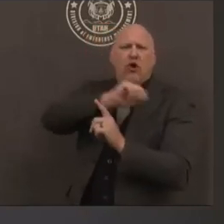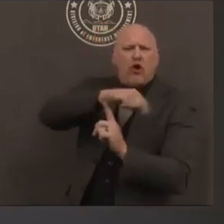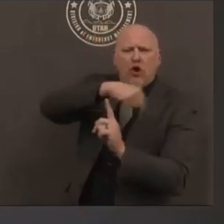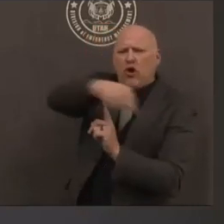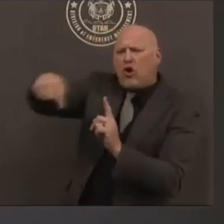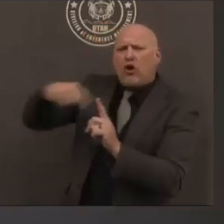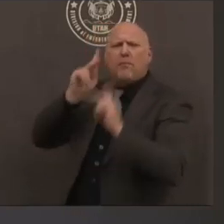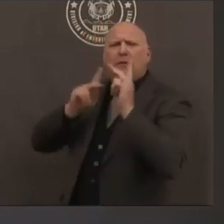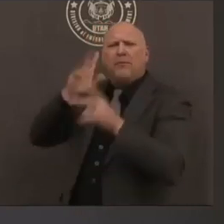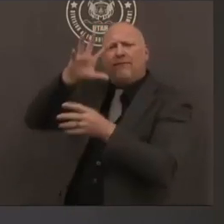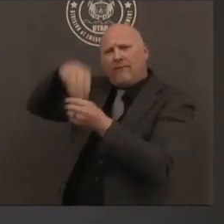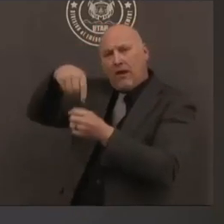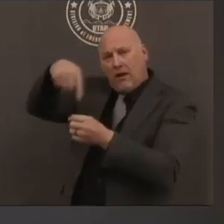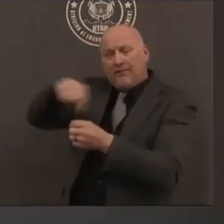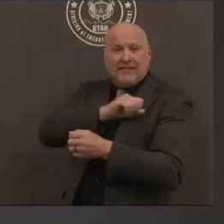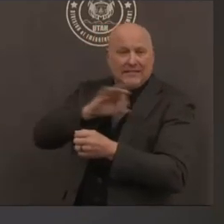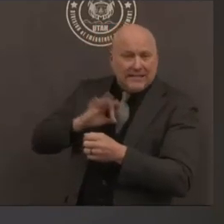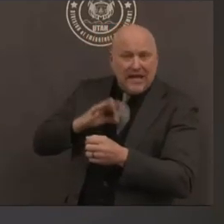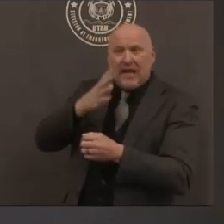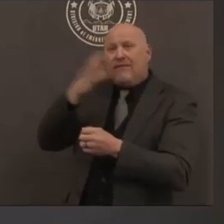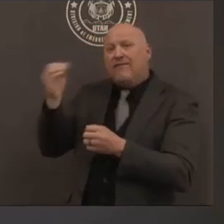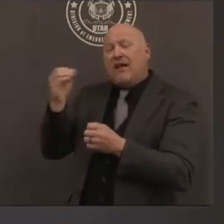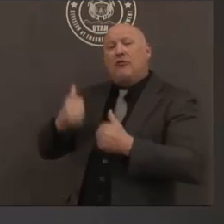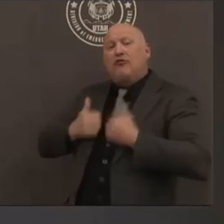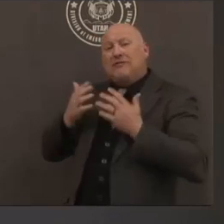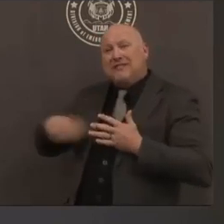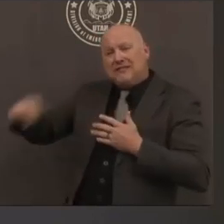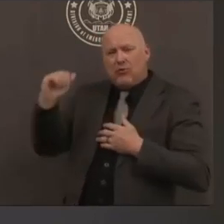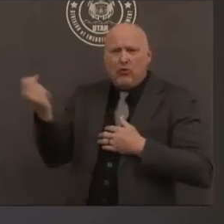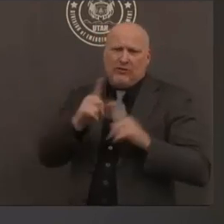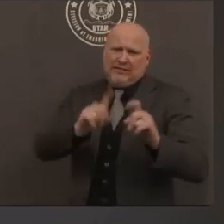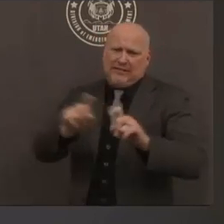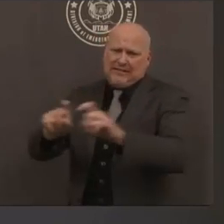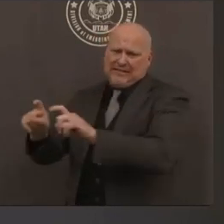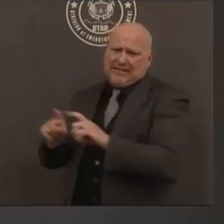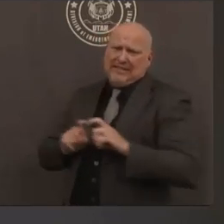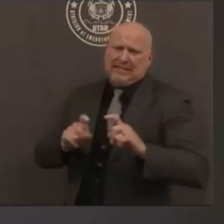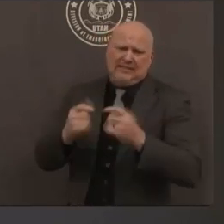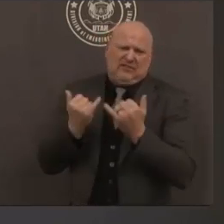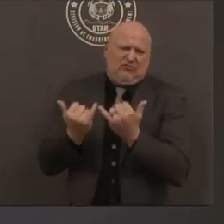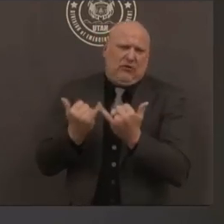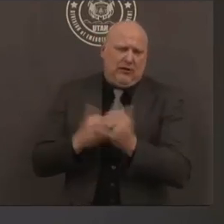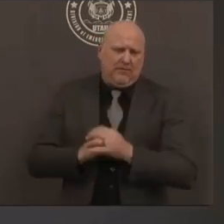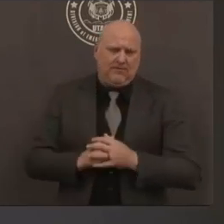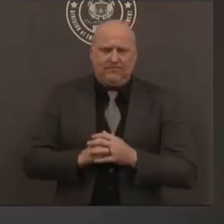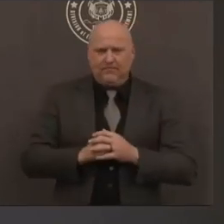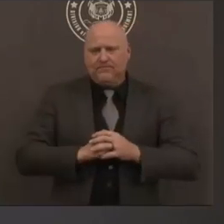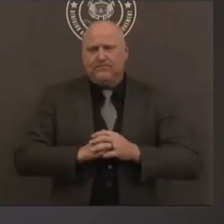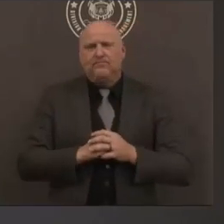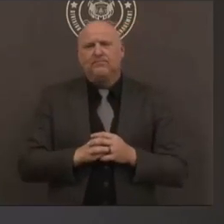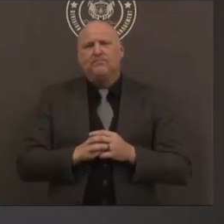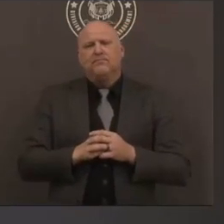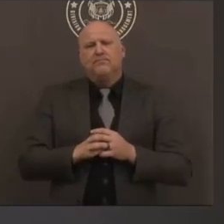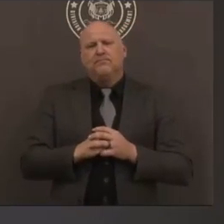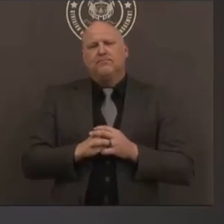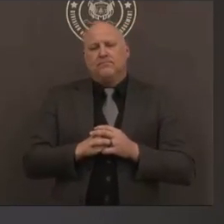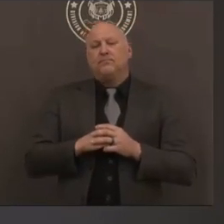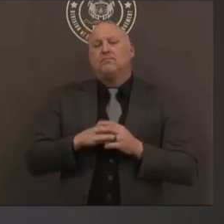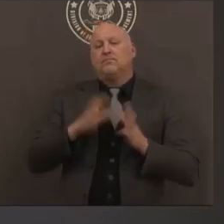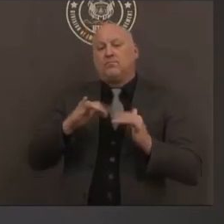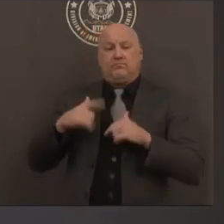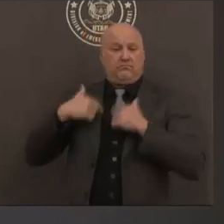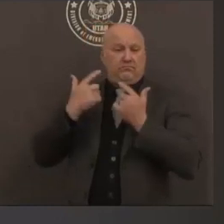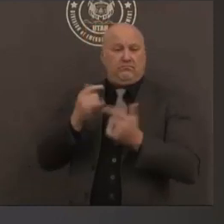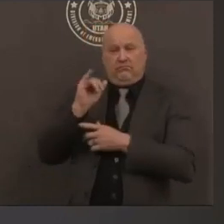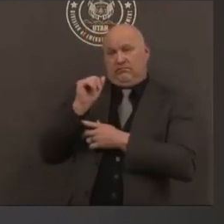going back to january we have developed and distributed trainings to all long-term care facilities in utah about protecting their